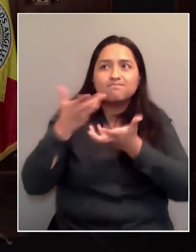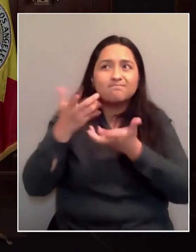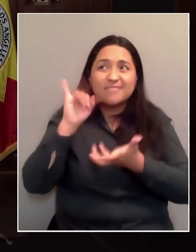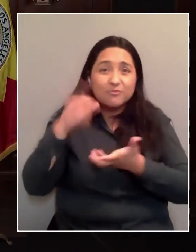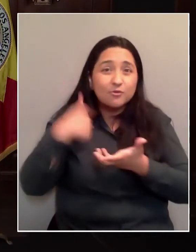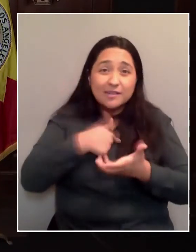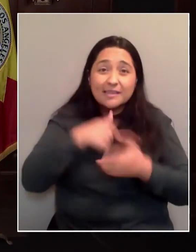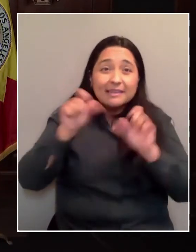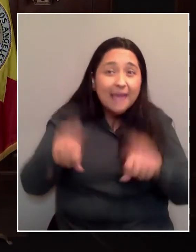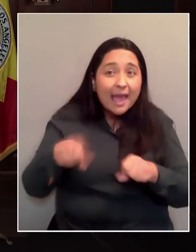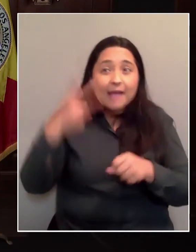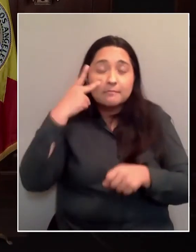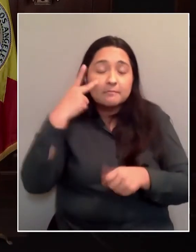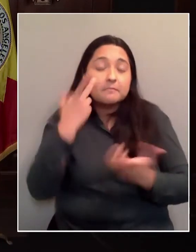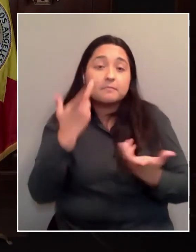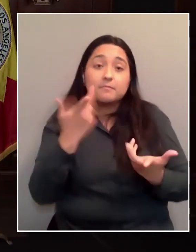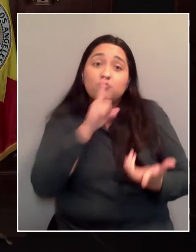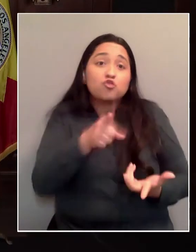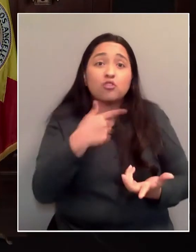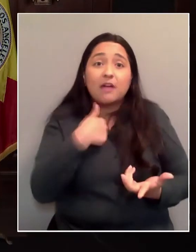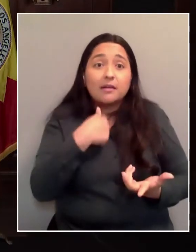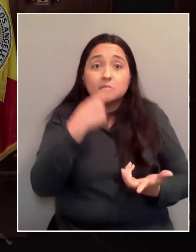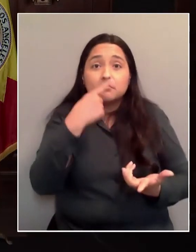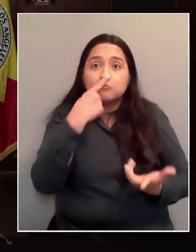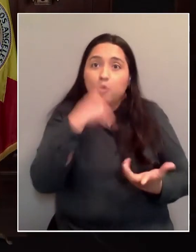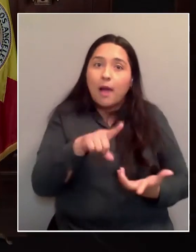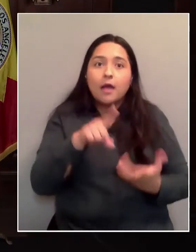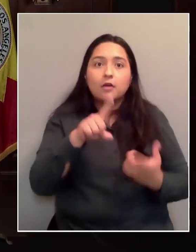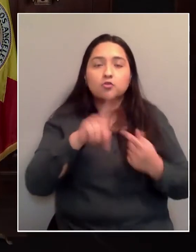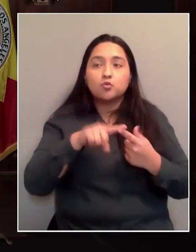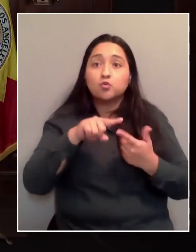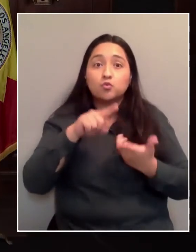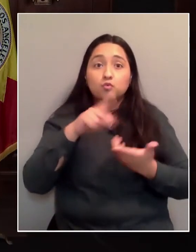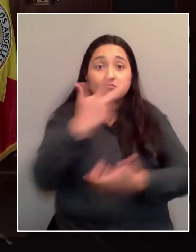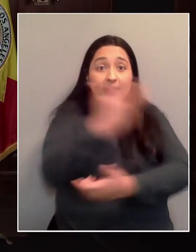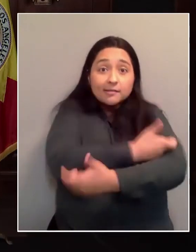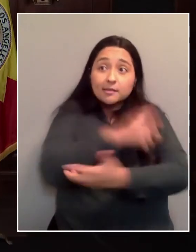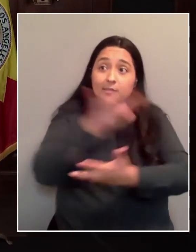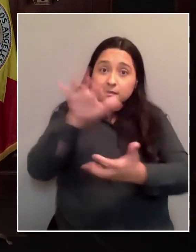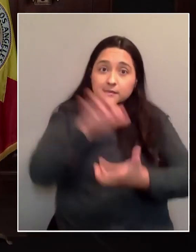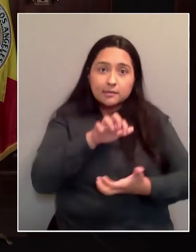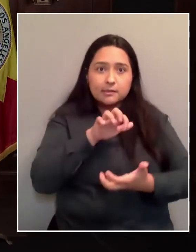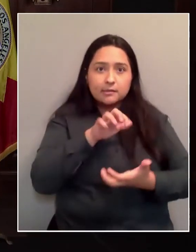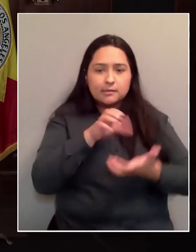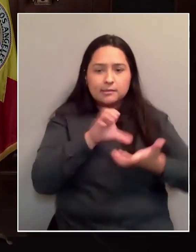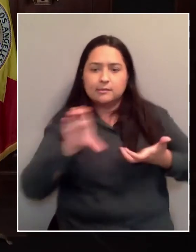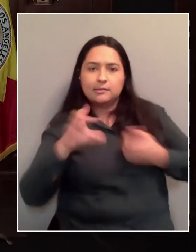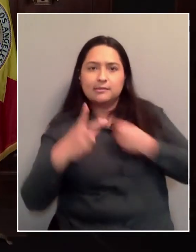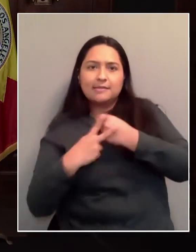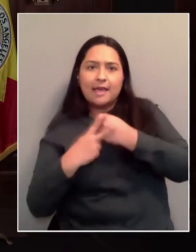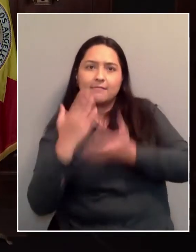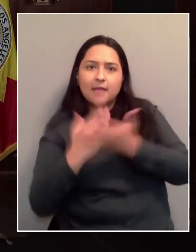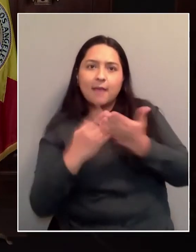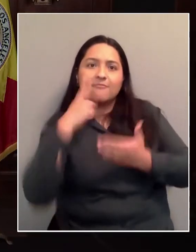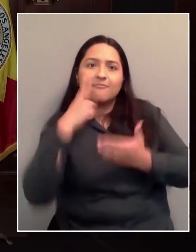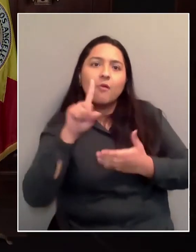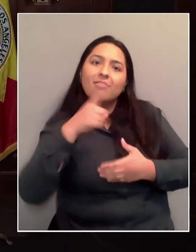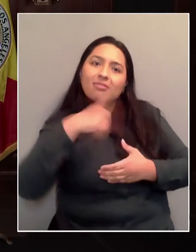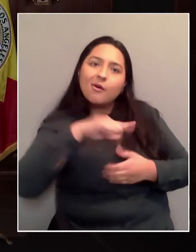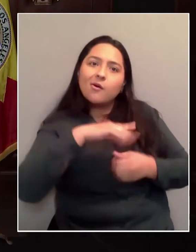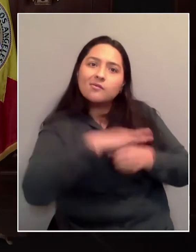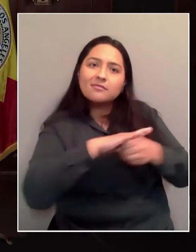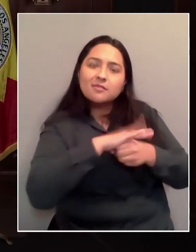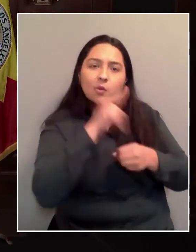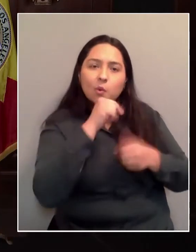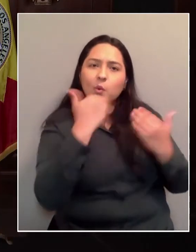absolutely would look at reserving vaccines for some of our hardest hit zip codes and surging them in to folks who don't necessarily